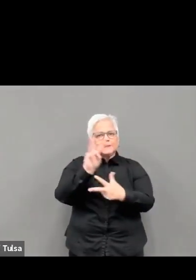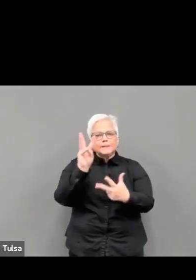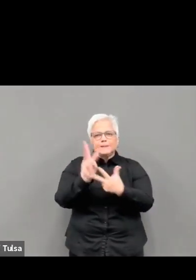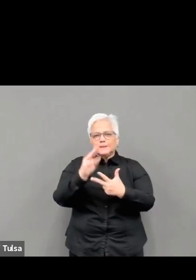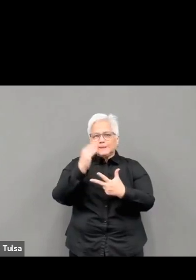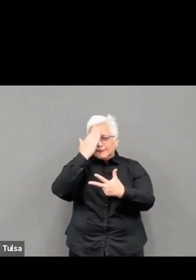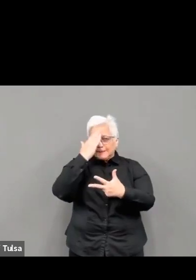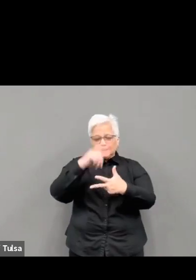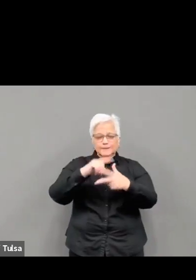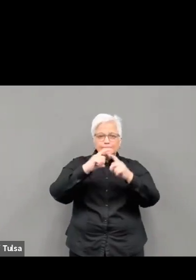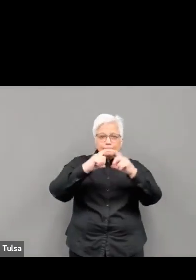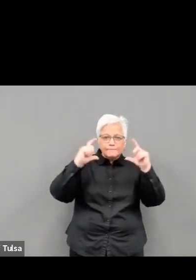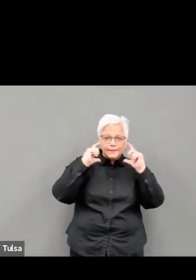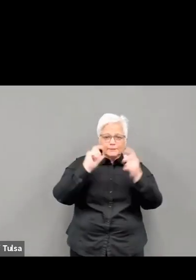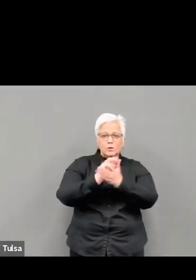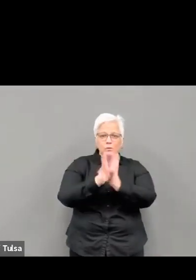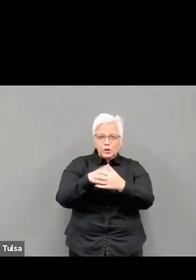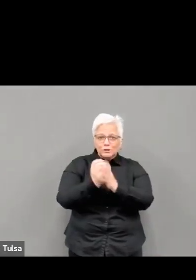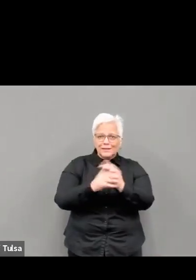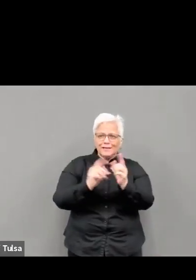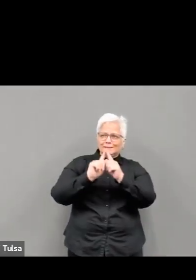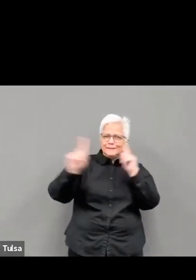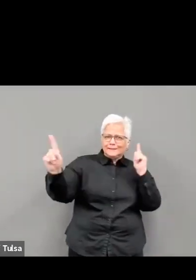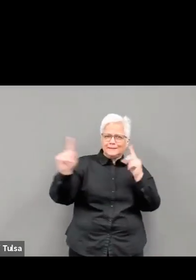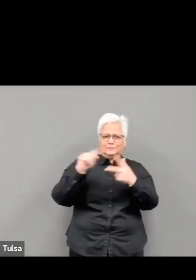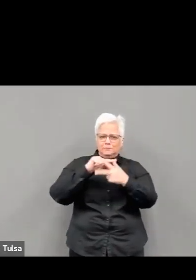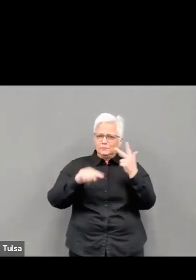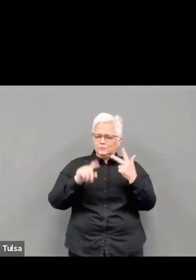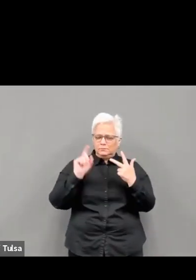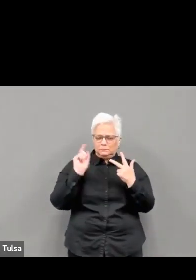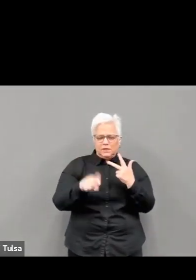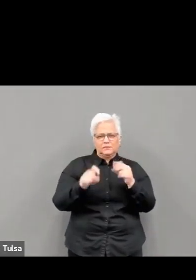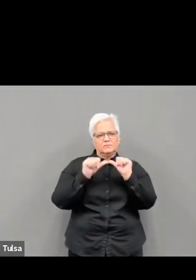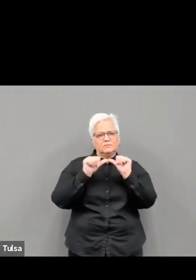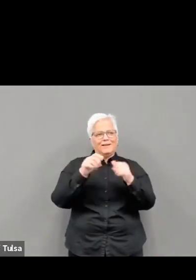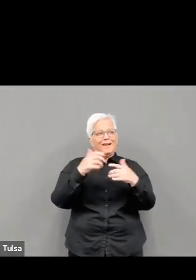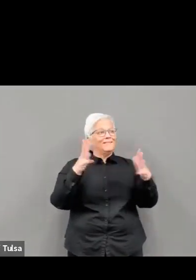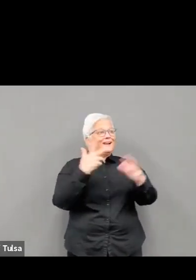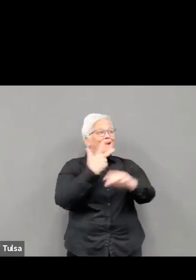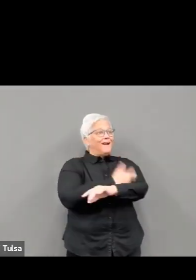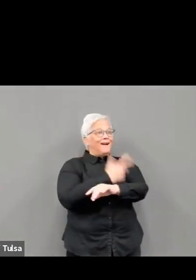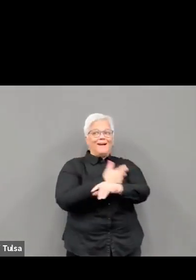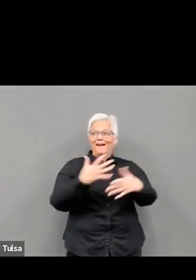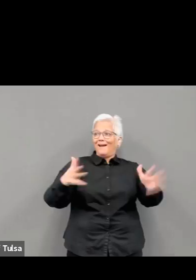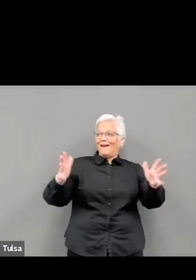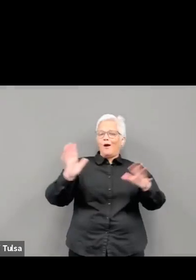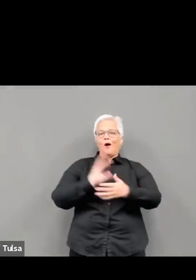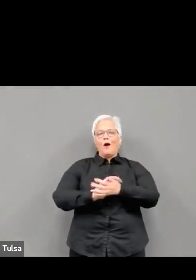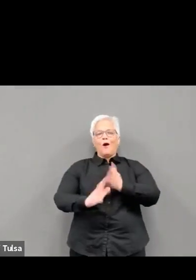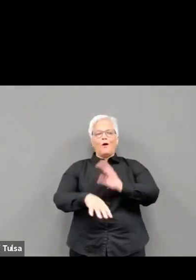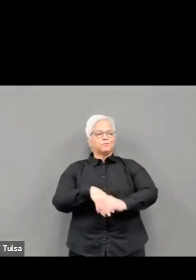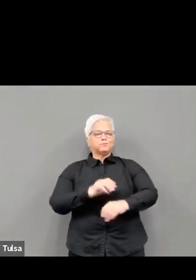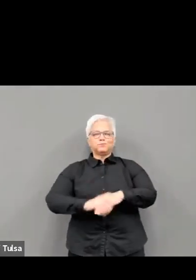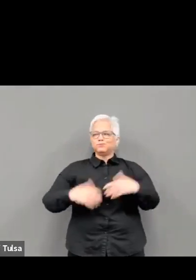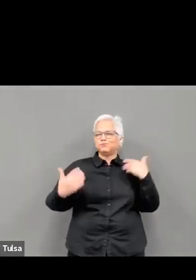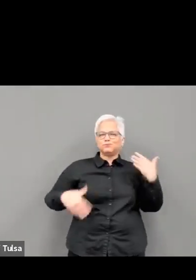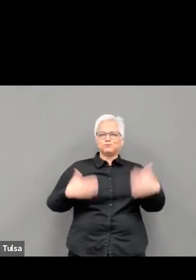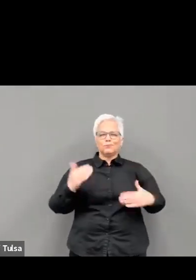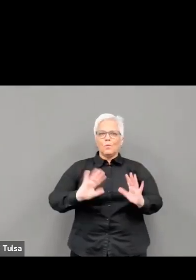use as a critical step everyone can take to prevent the spread of COVID-19. We continue to support CDC